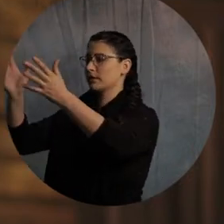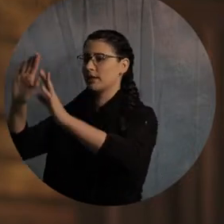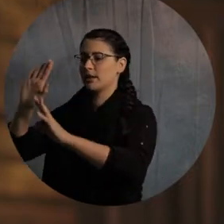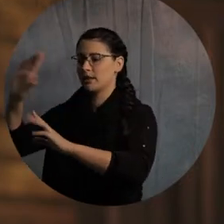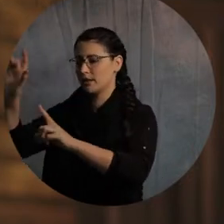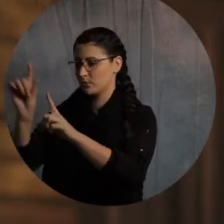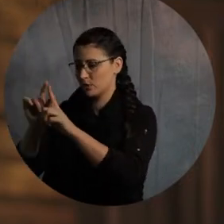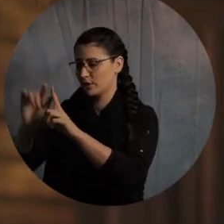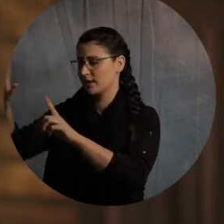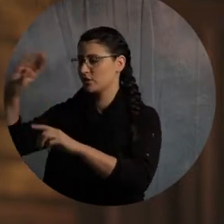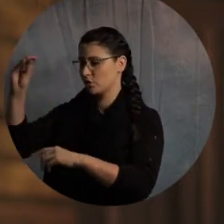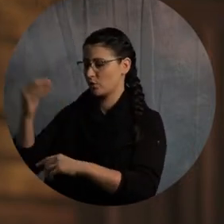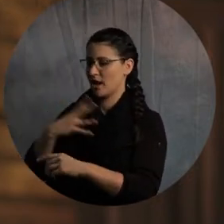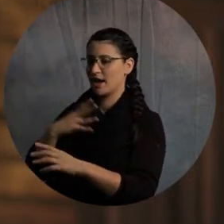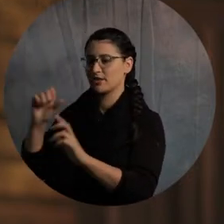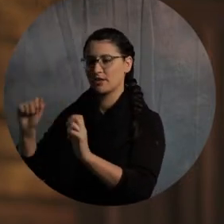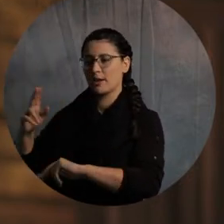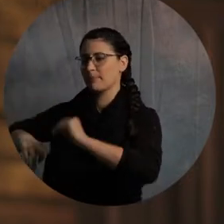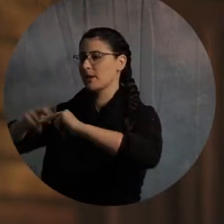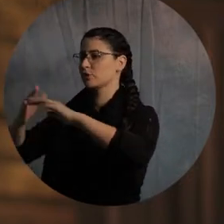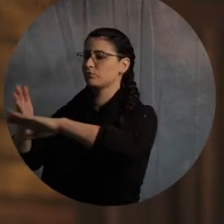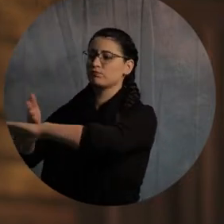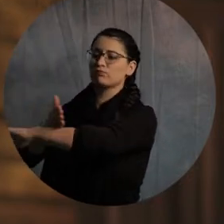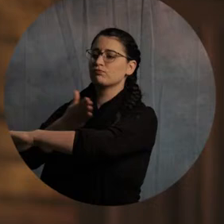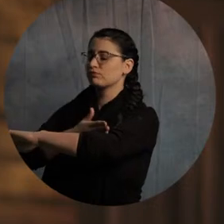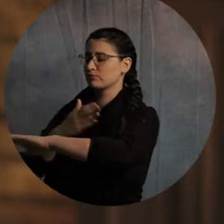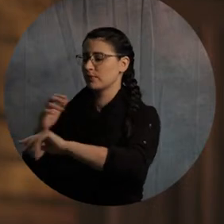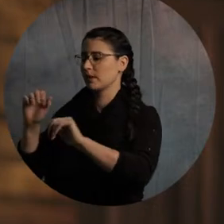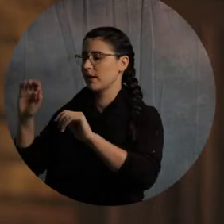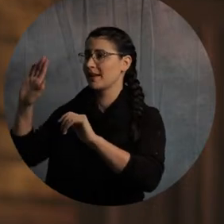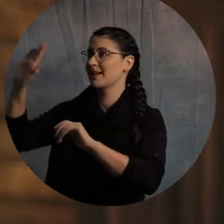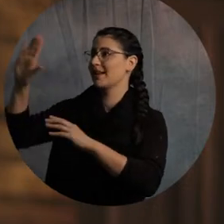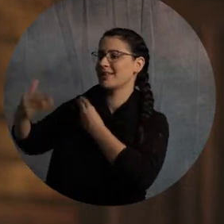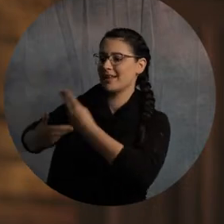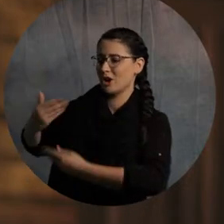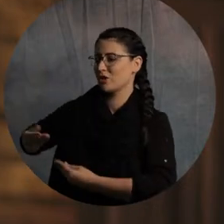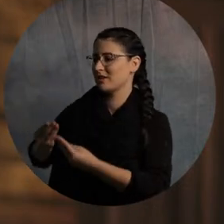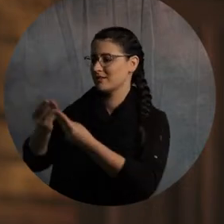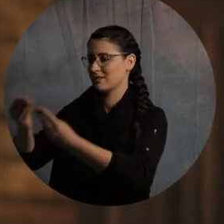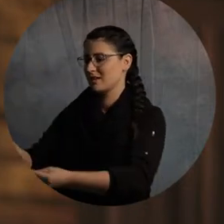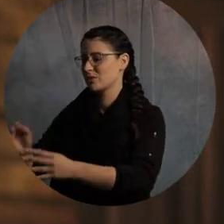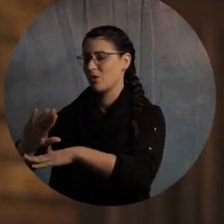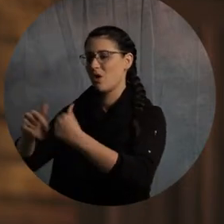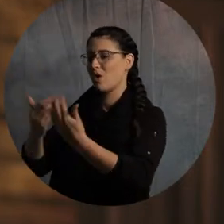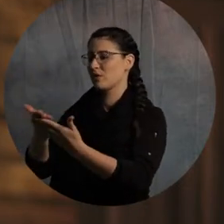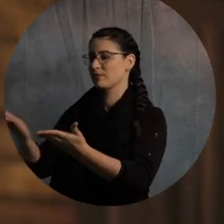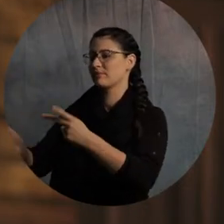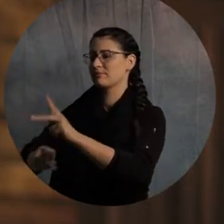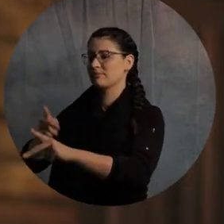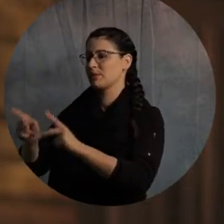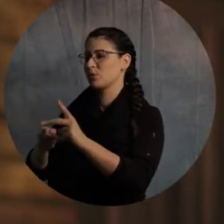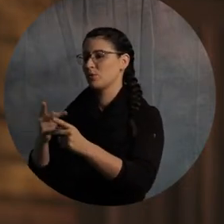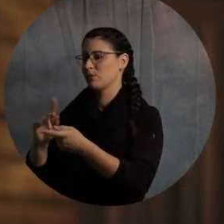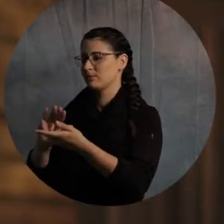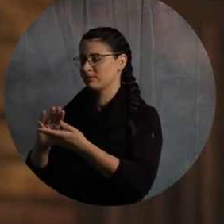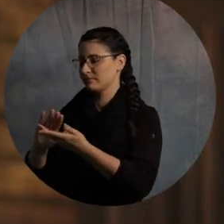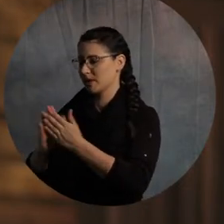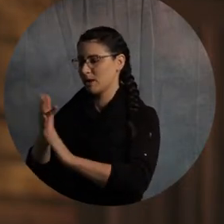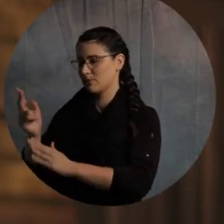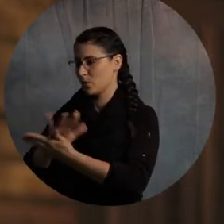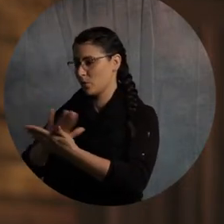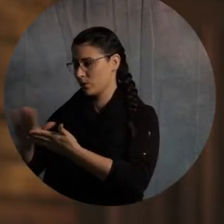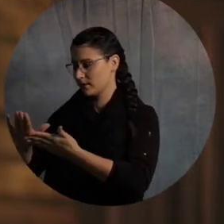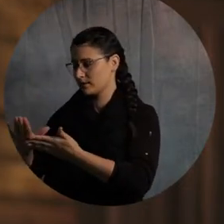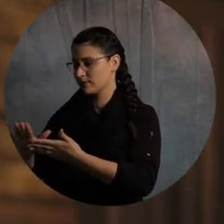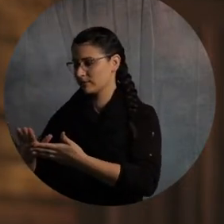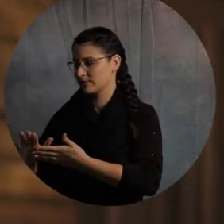grace, which is able to build you up and to give you the inheritance among all those who are sanctified. I coveted, I coveted